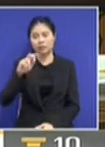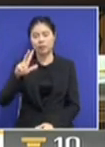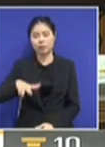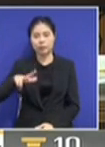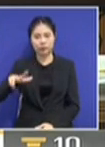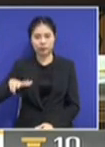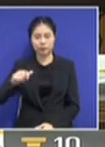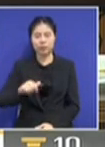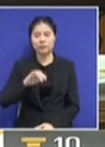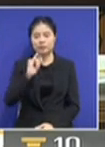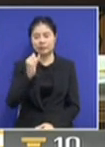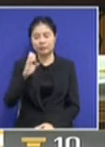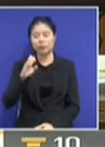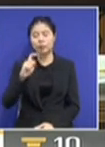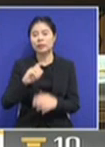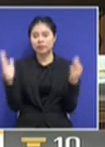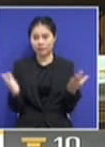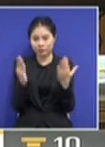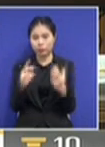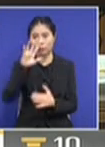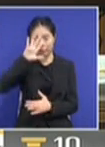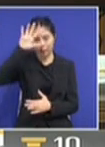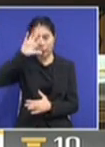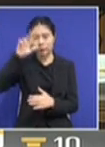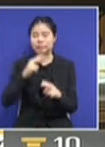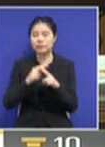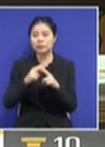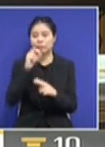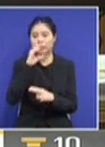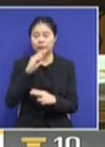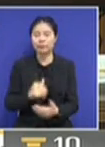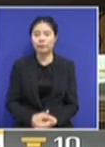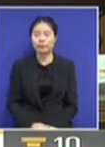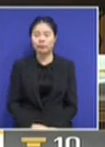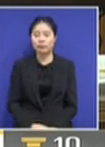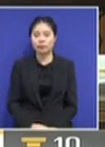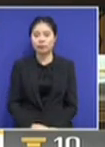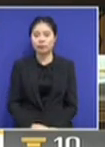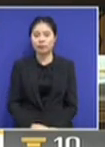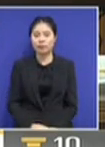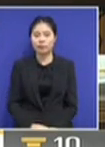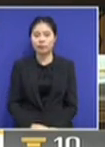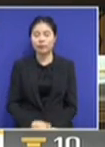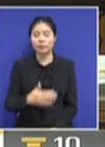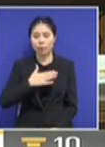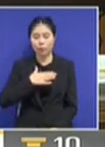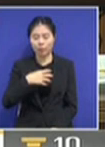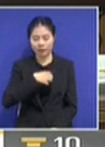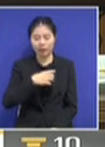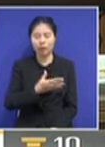to request General Prayut Jan O'Sha to come to the session to outline the visions as prime minister.